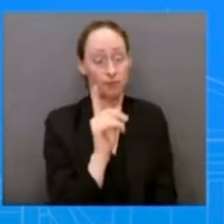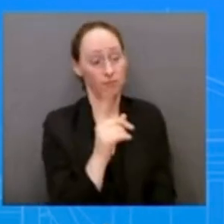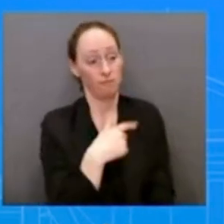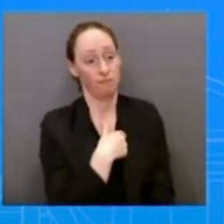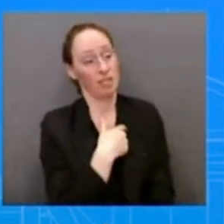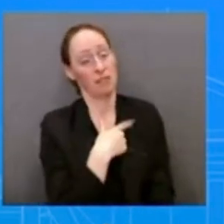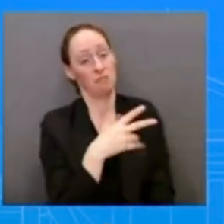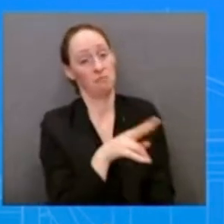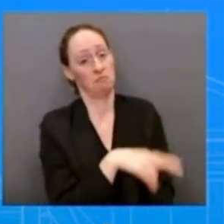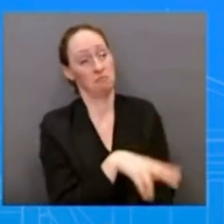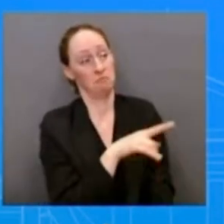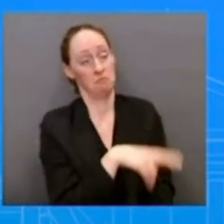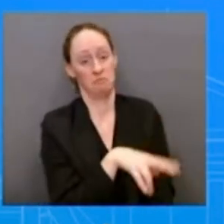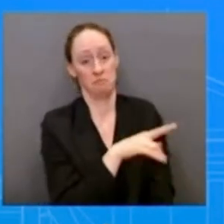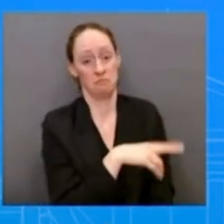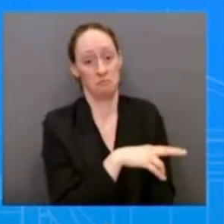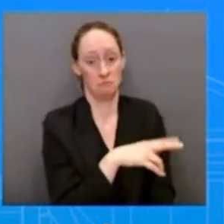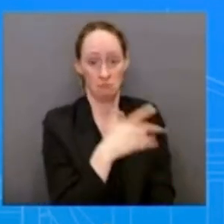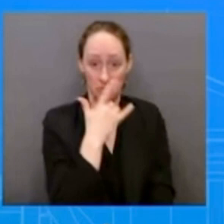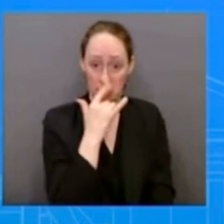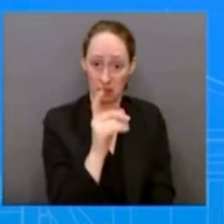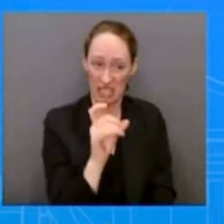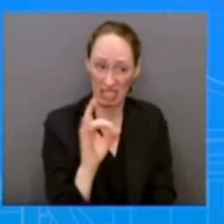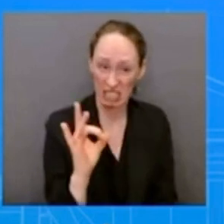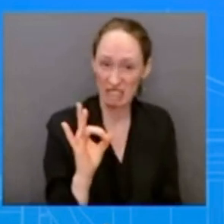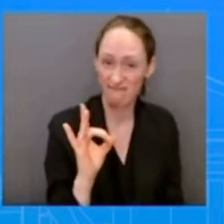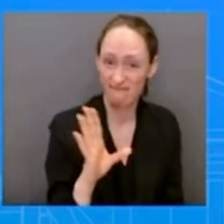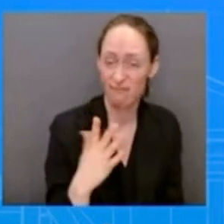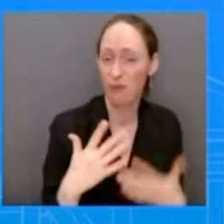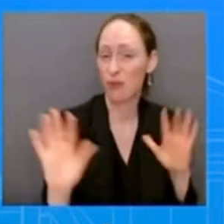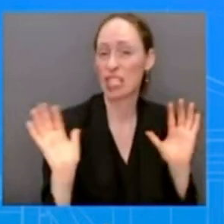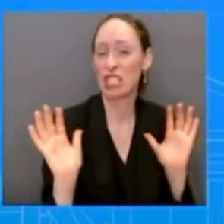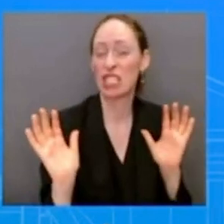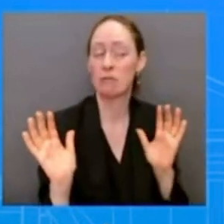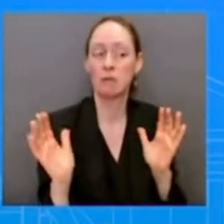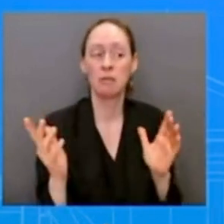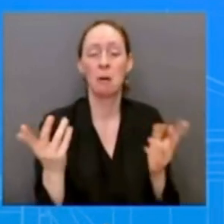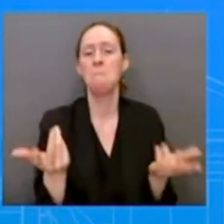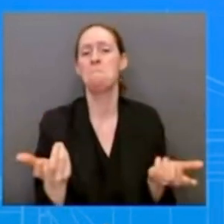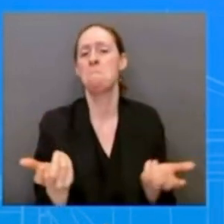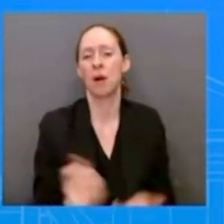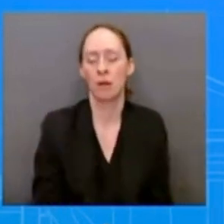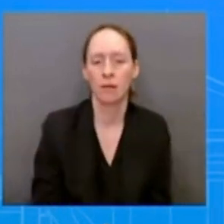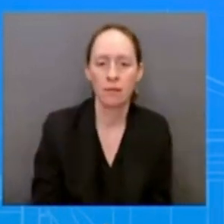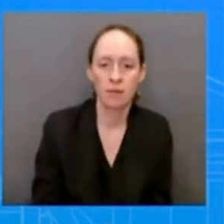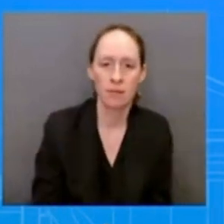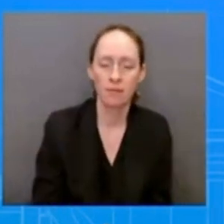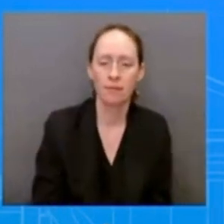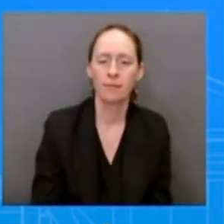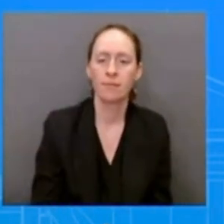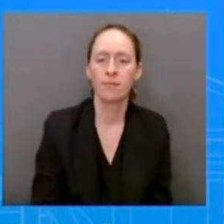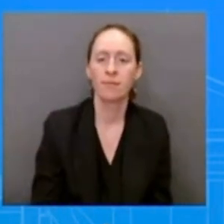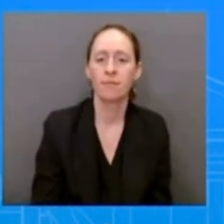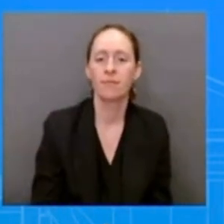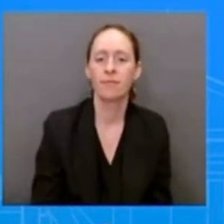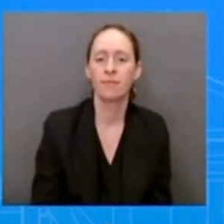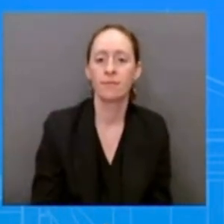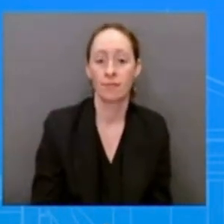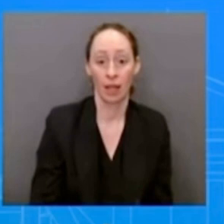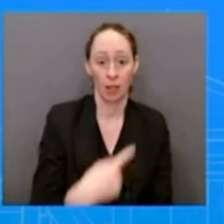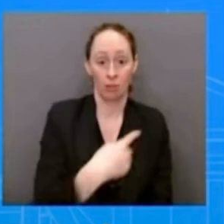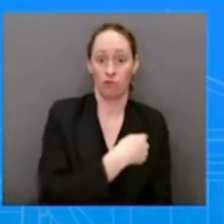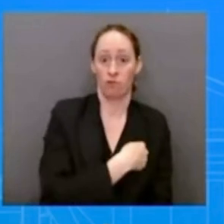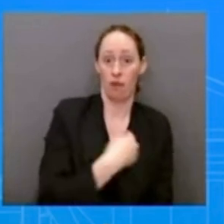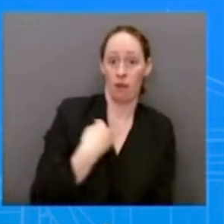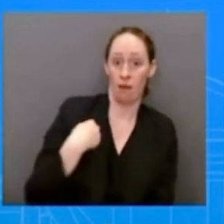on uh on the way china relates to north korea but we've said this before china does have influence in pyongyang